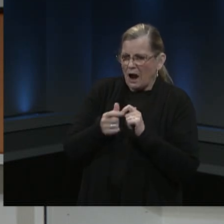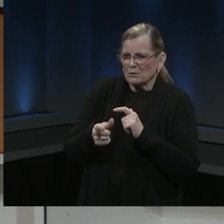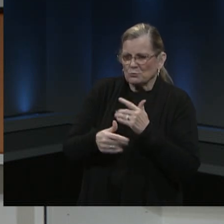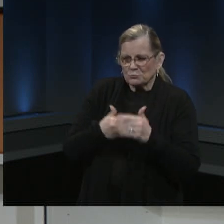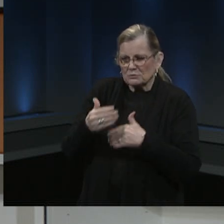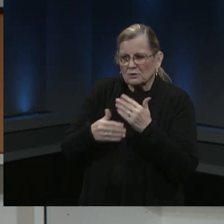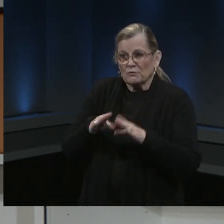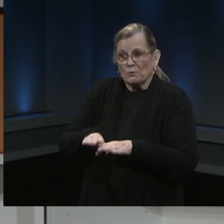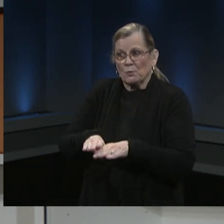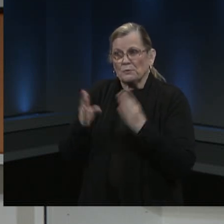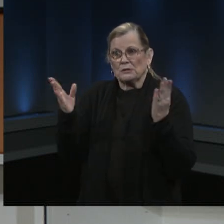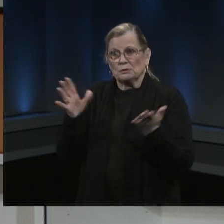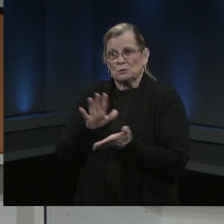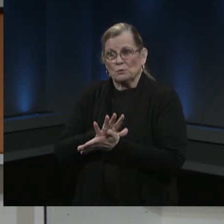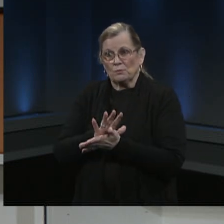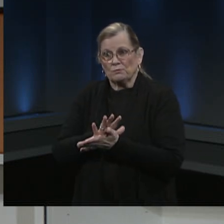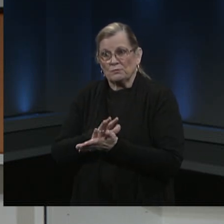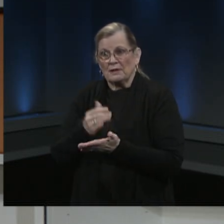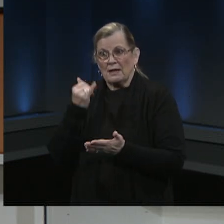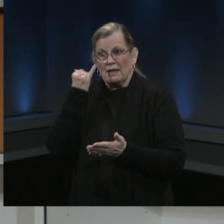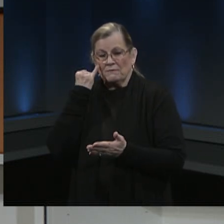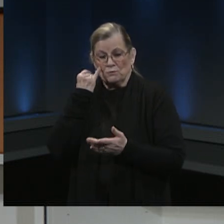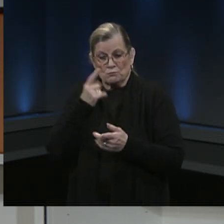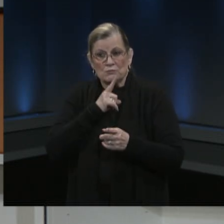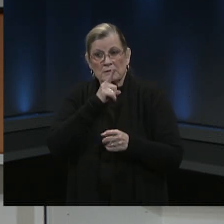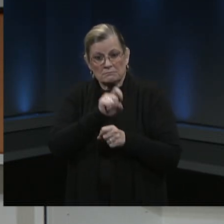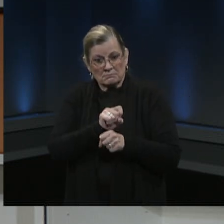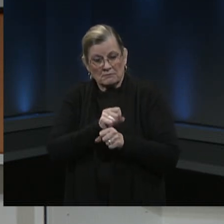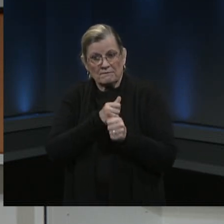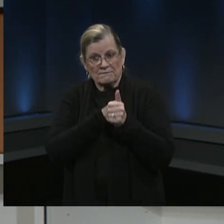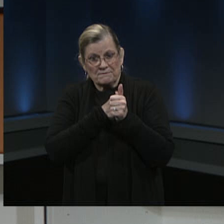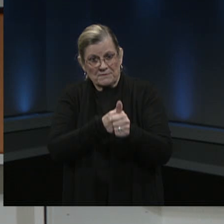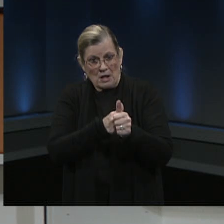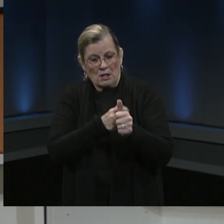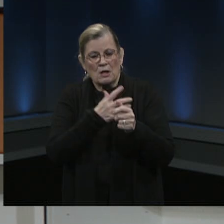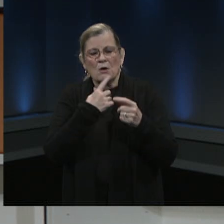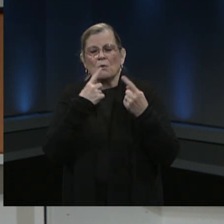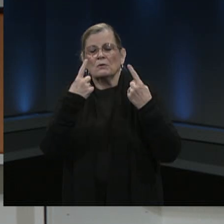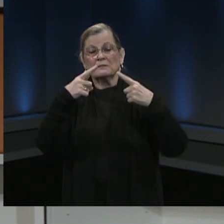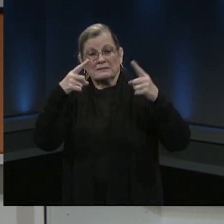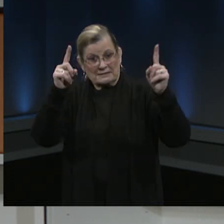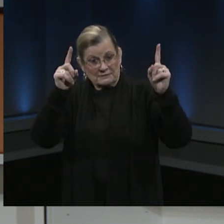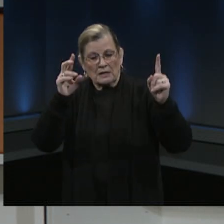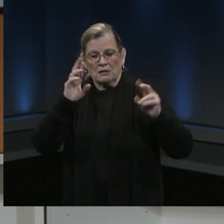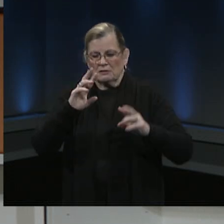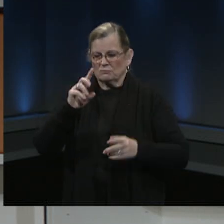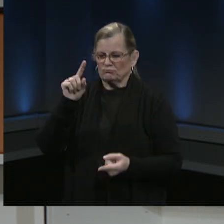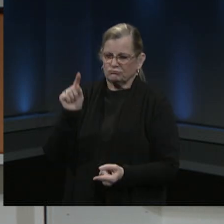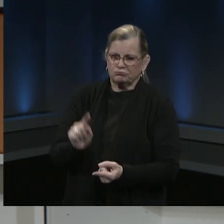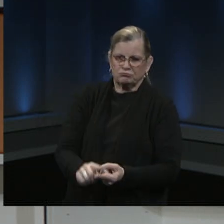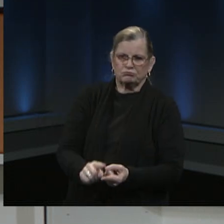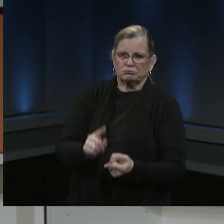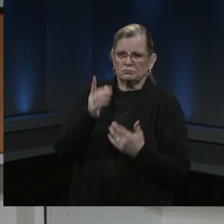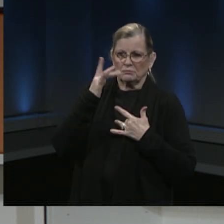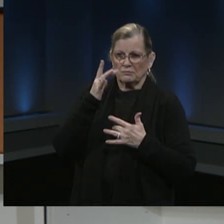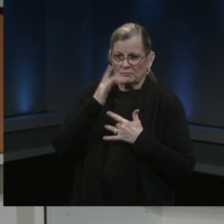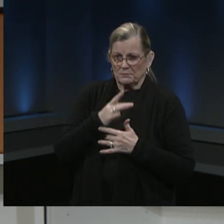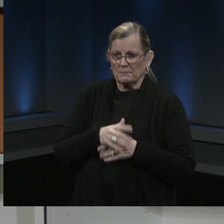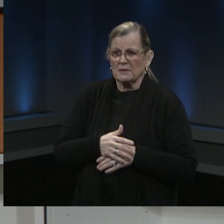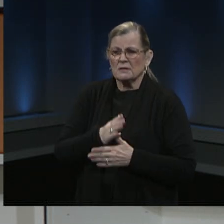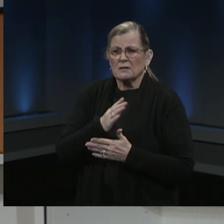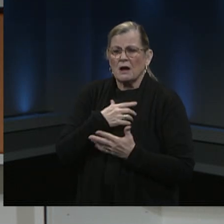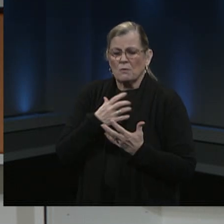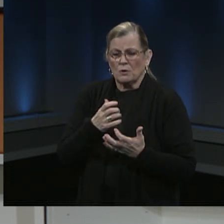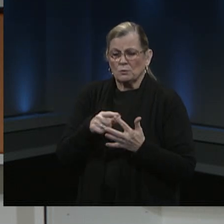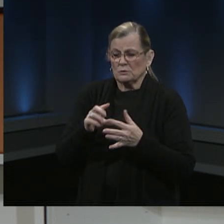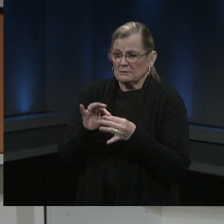successfully follow the school mitigation strategy. I've shared some of the work that we've done in partnership with the Fairfax County Health